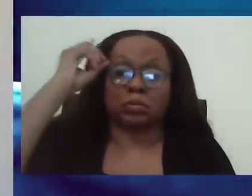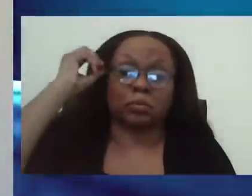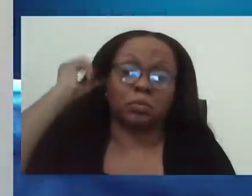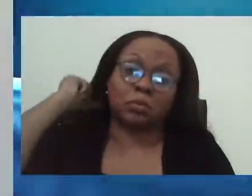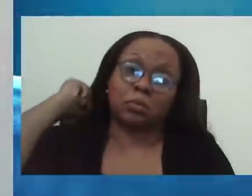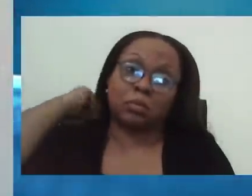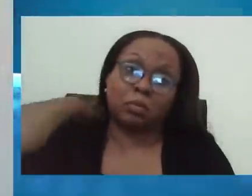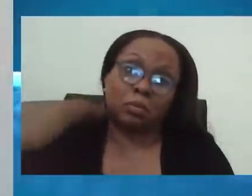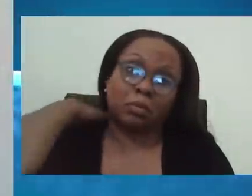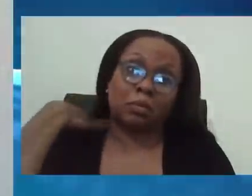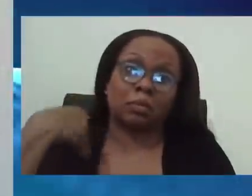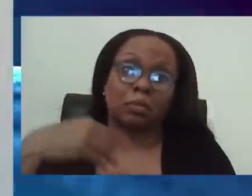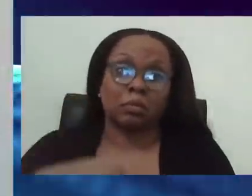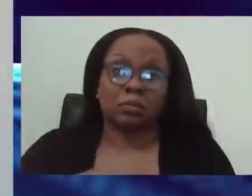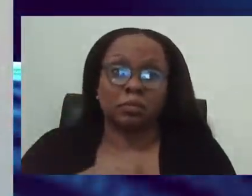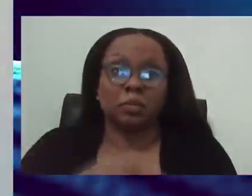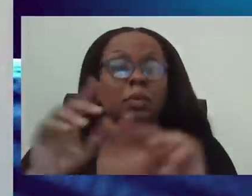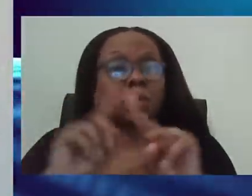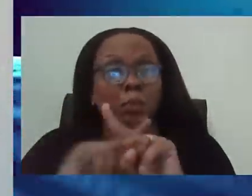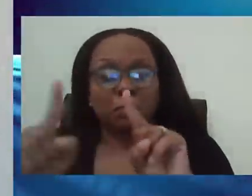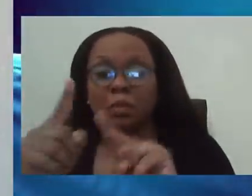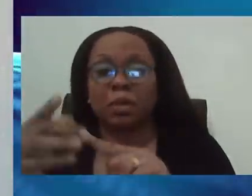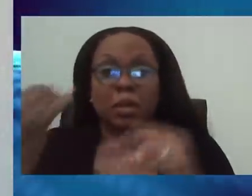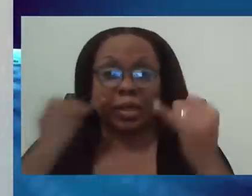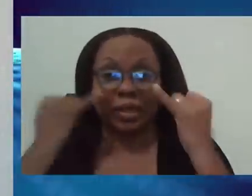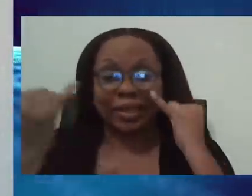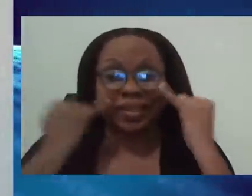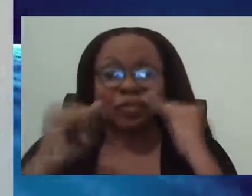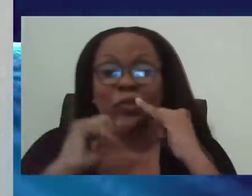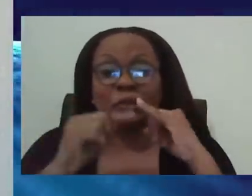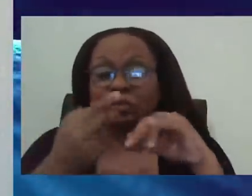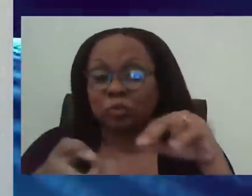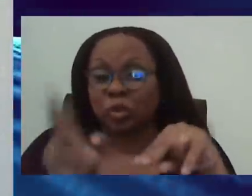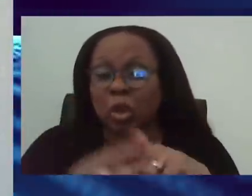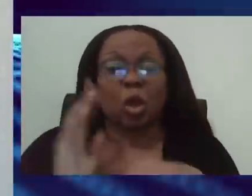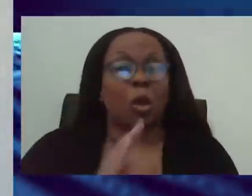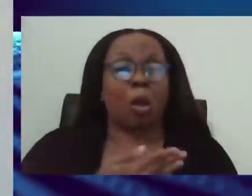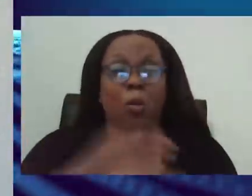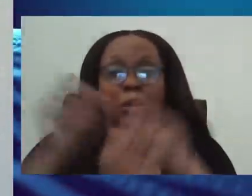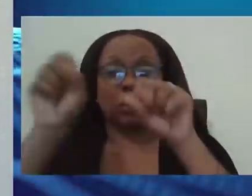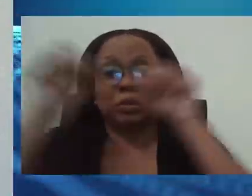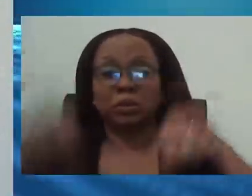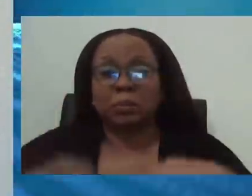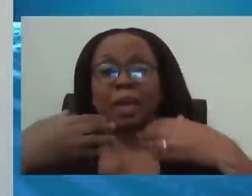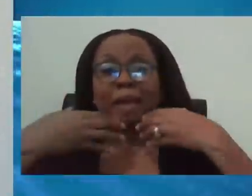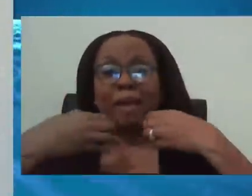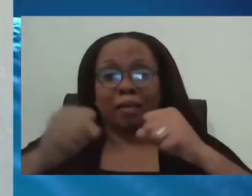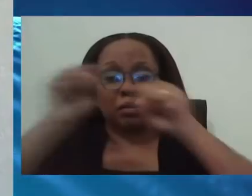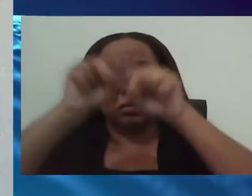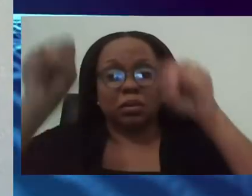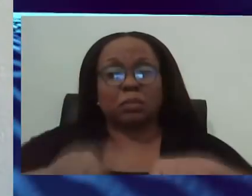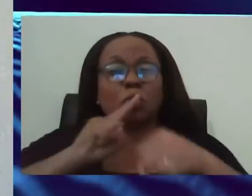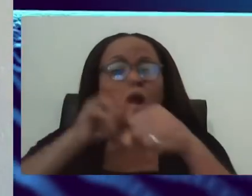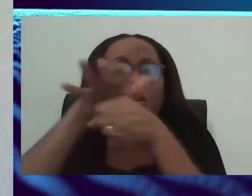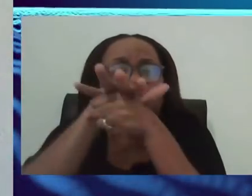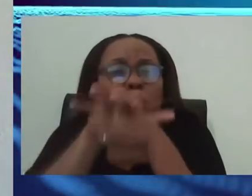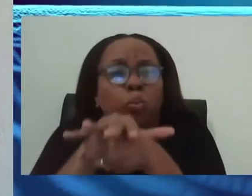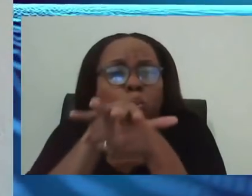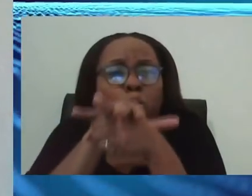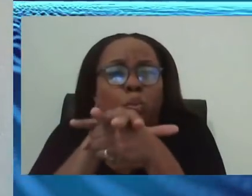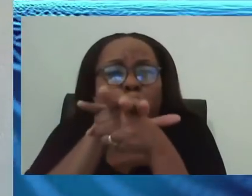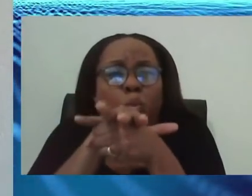hospitalizations and deaths. Like what we are seeing now, because our system is completely overwhelmed, as far as I could tell, um, with